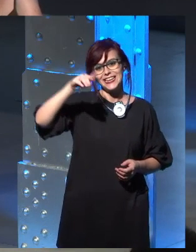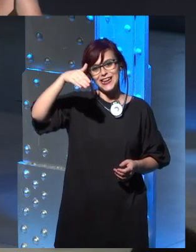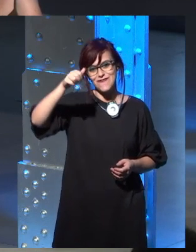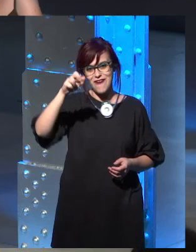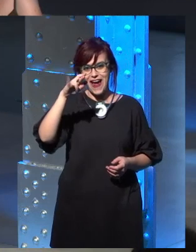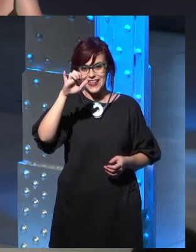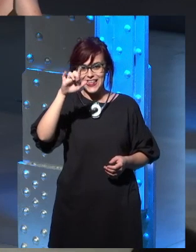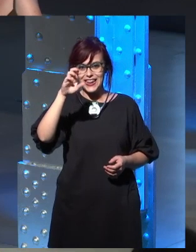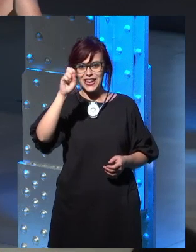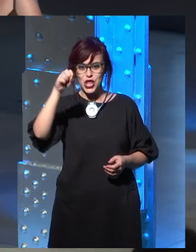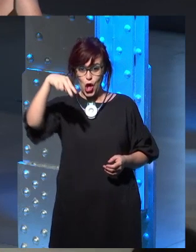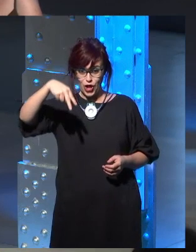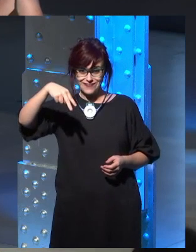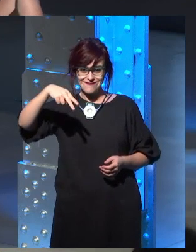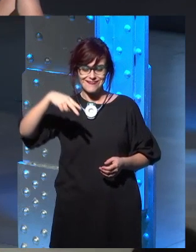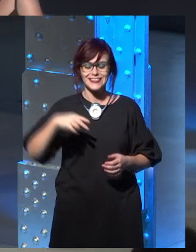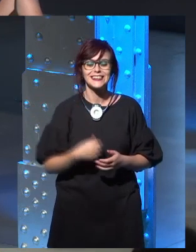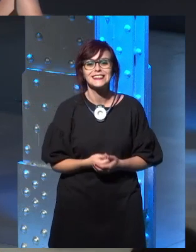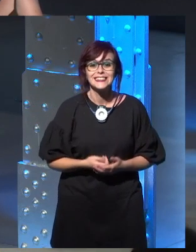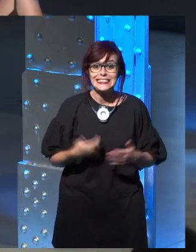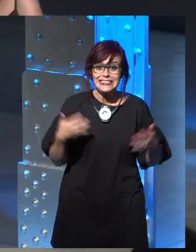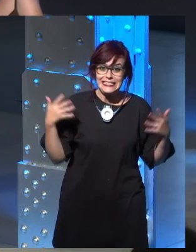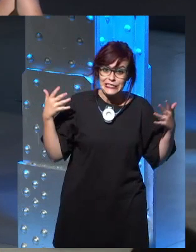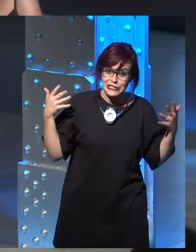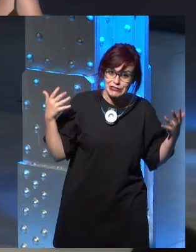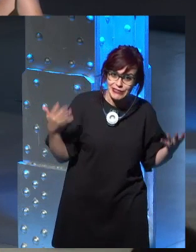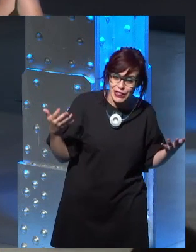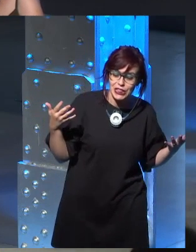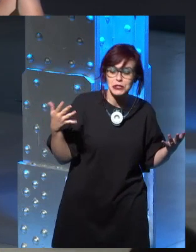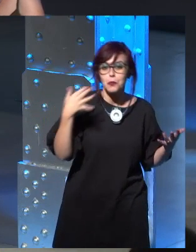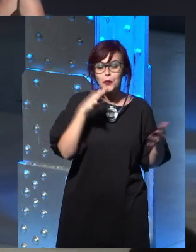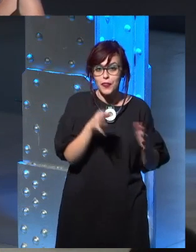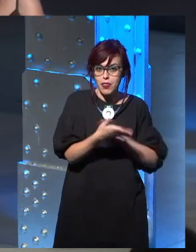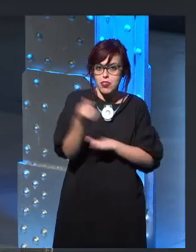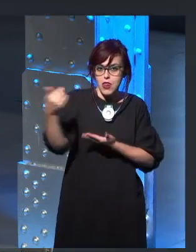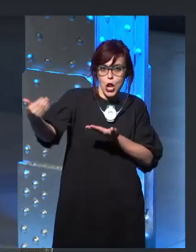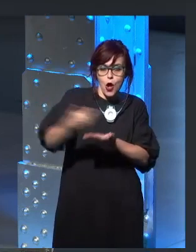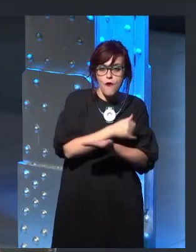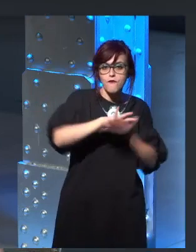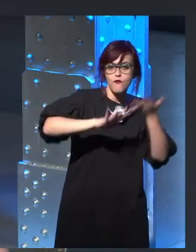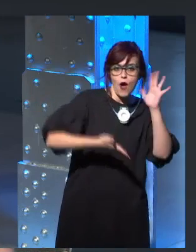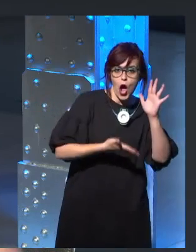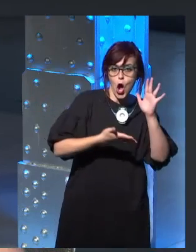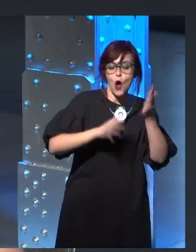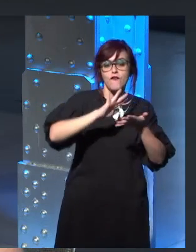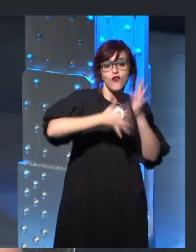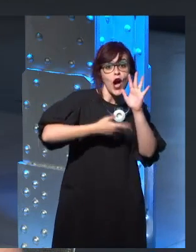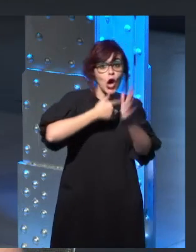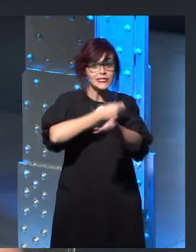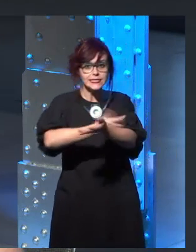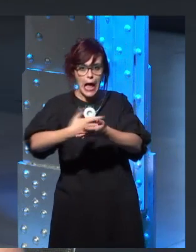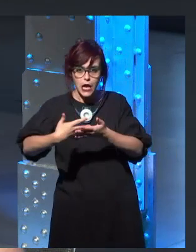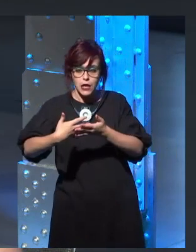I don't know if there necessarily is much room to, um, do a second edition of the World of Ice and Fire, because,